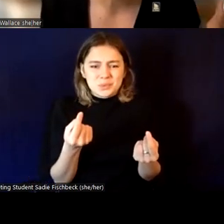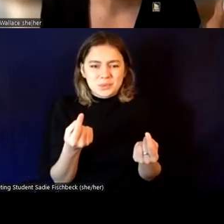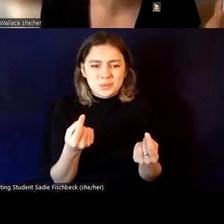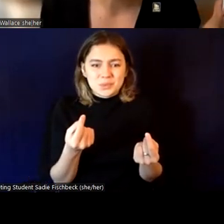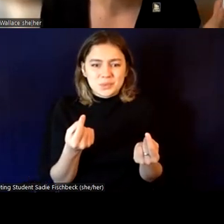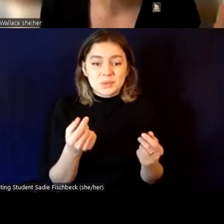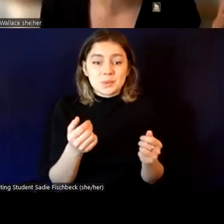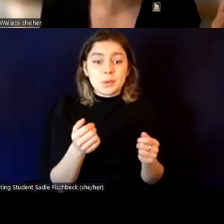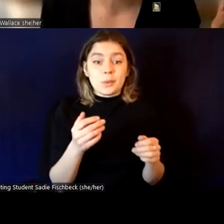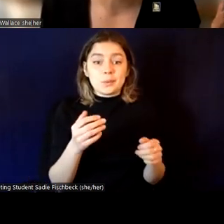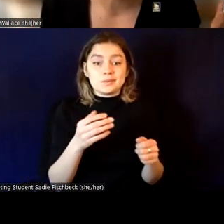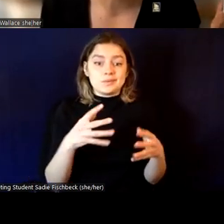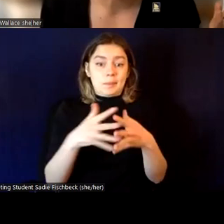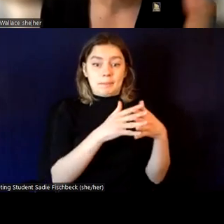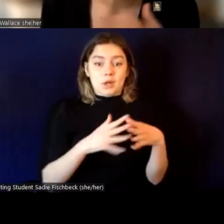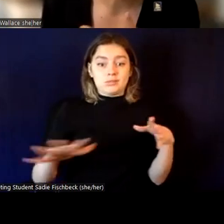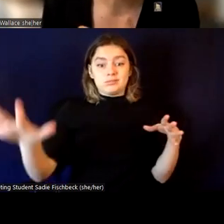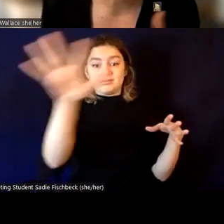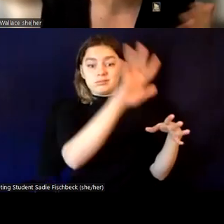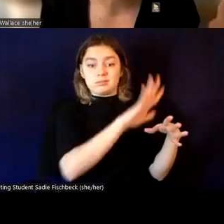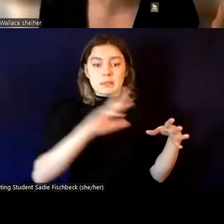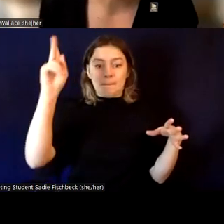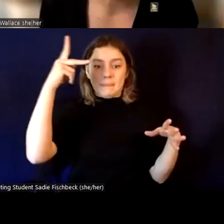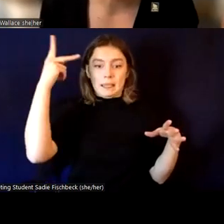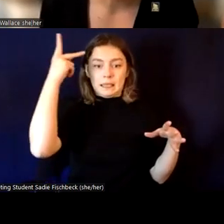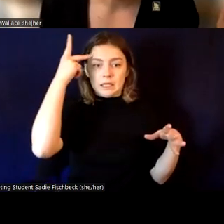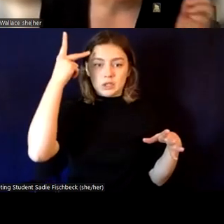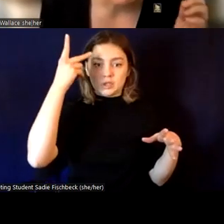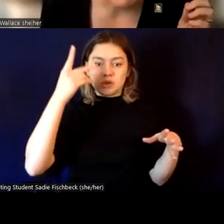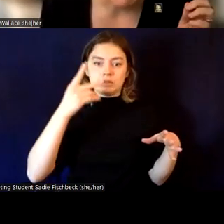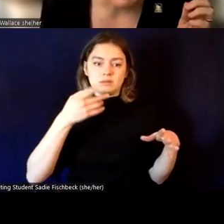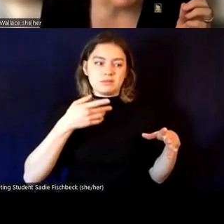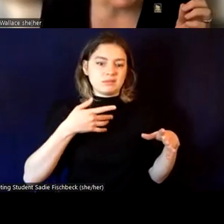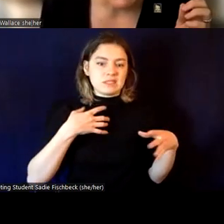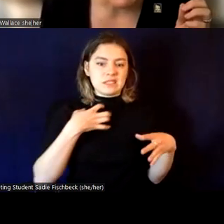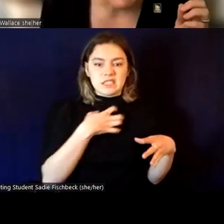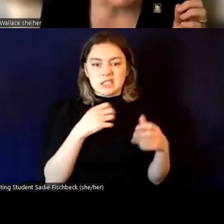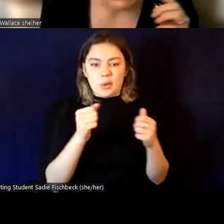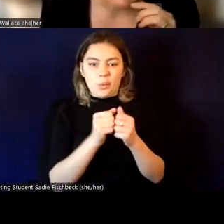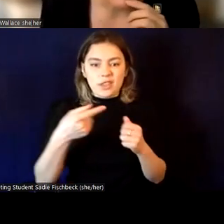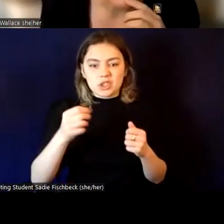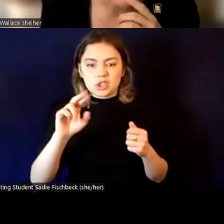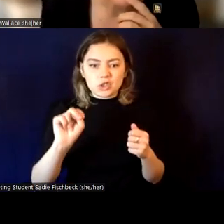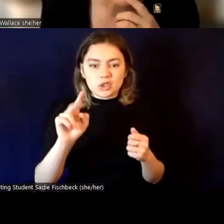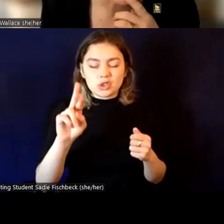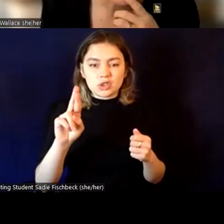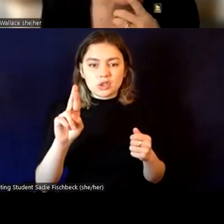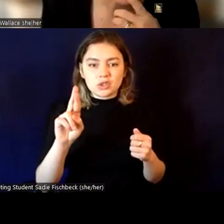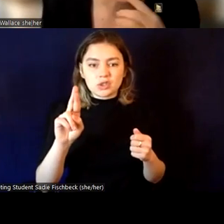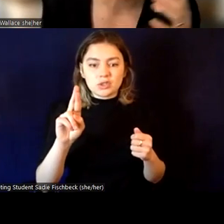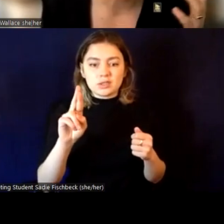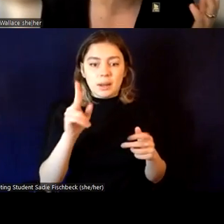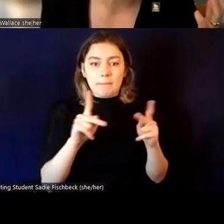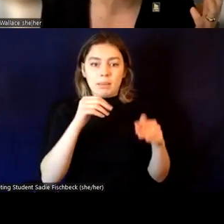politicized and polarized around gender expression and identity. But then there, that also ties to another question that